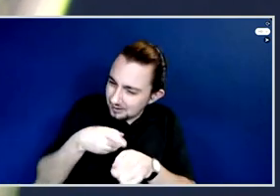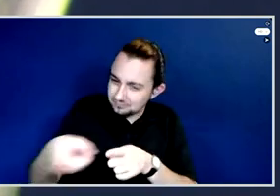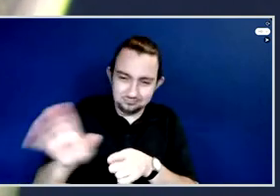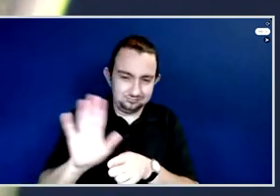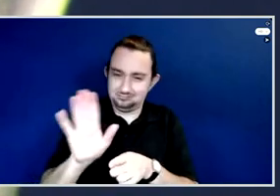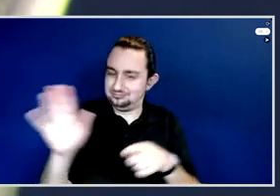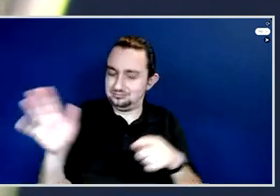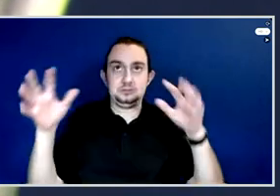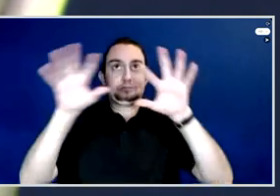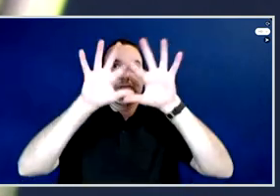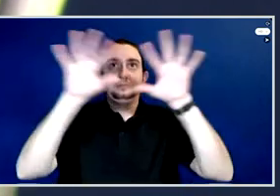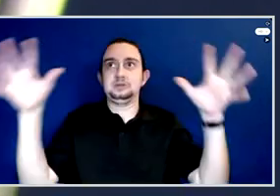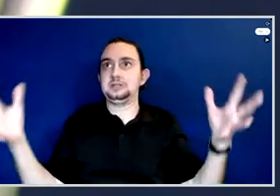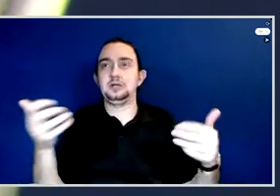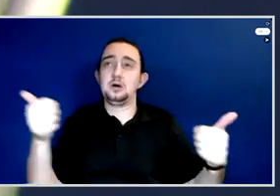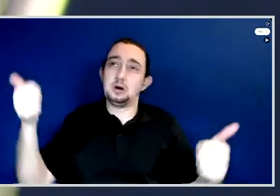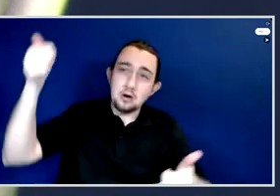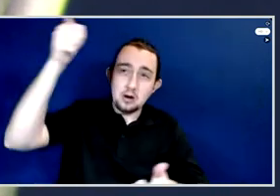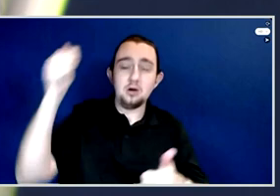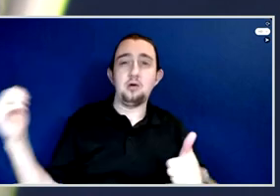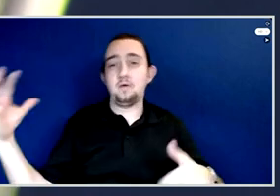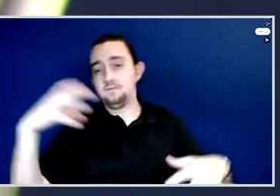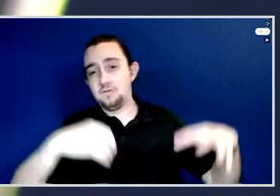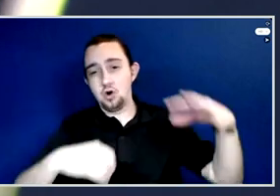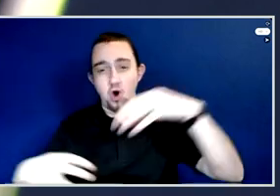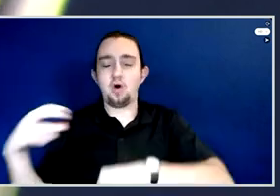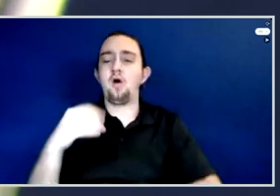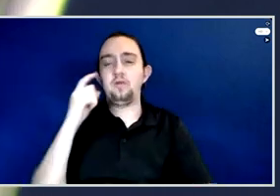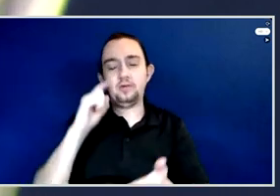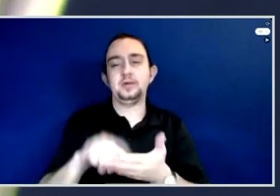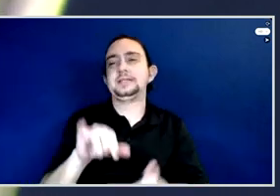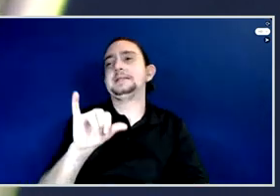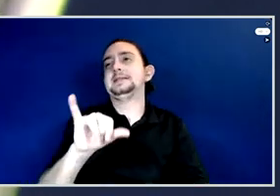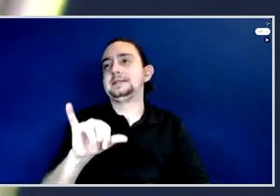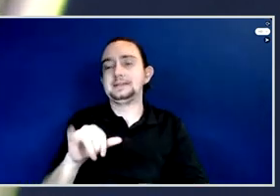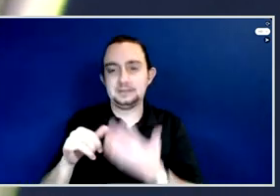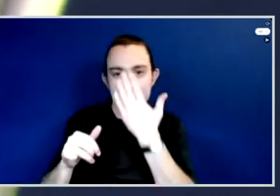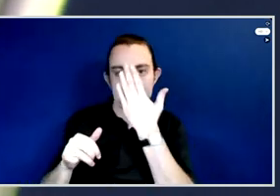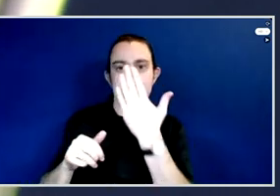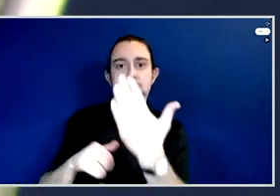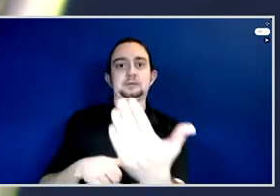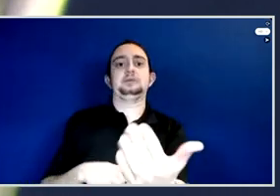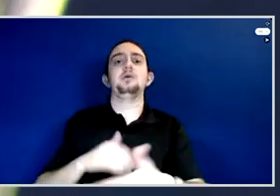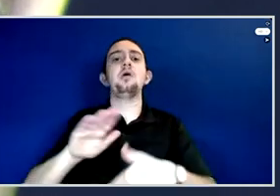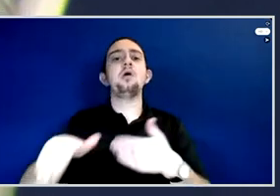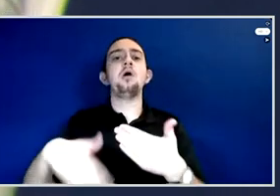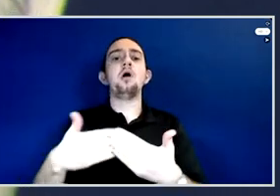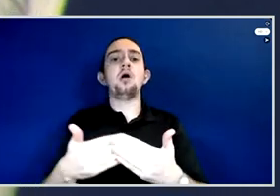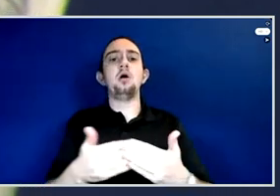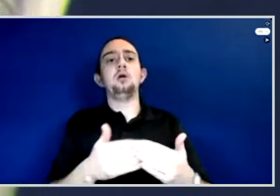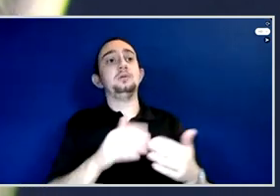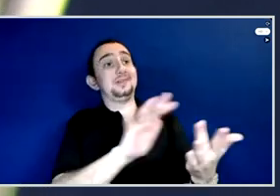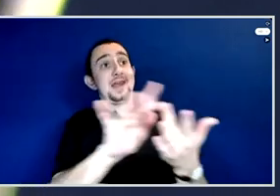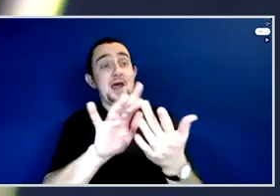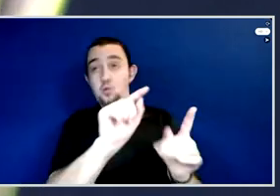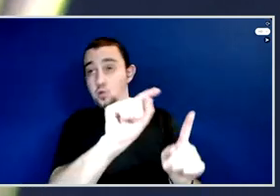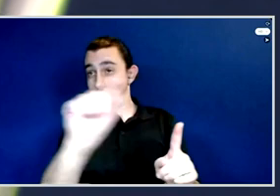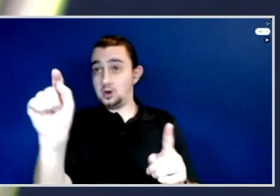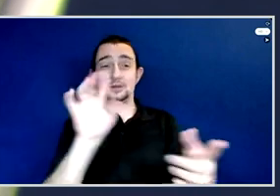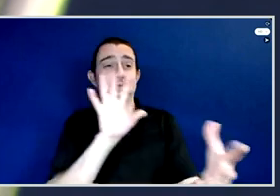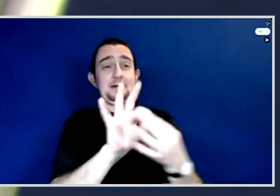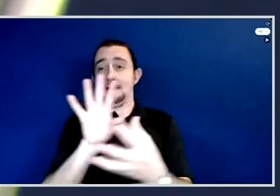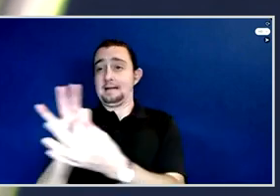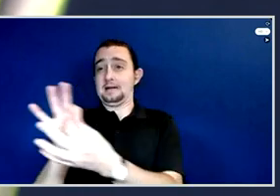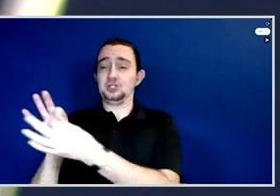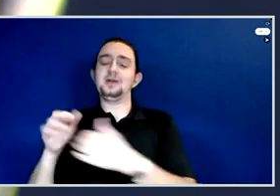really are, because we start understanding that all of these crime networks are connected in some way. They cooperate with each other, but also